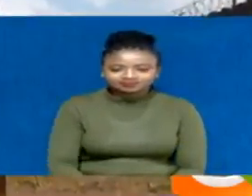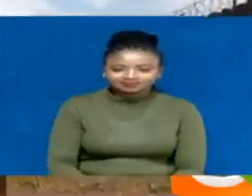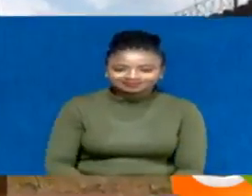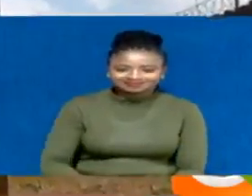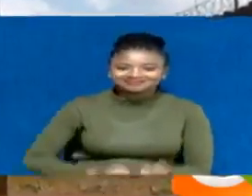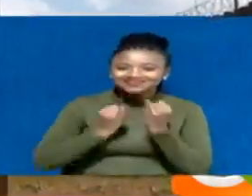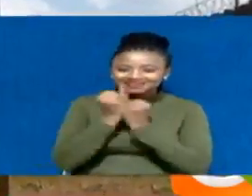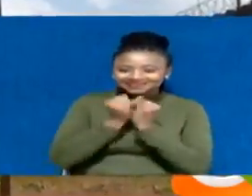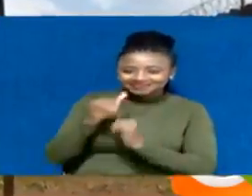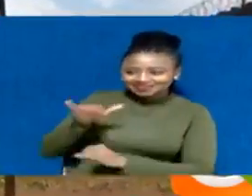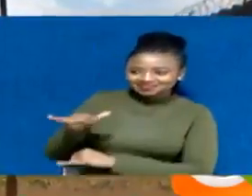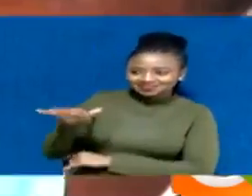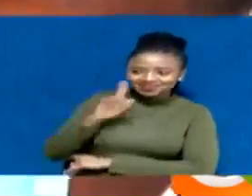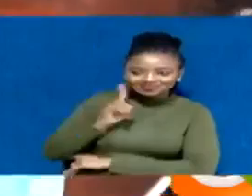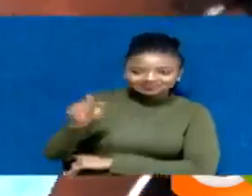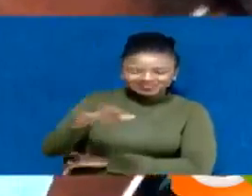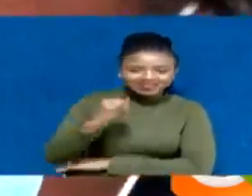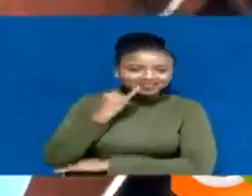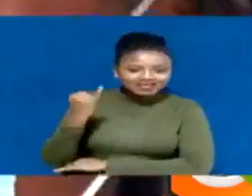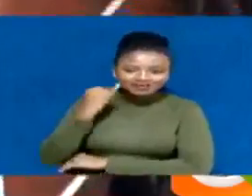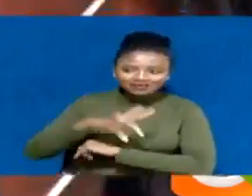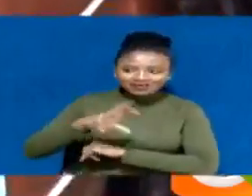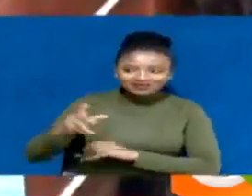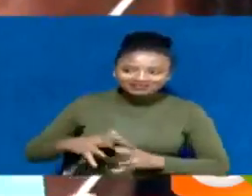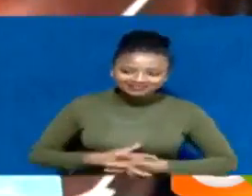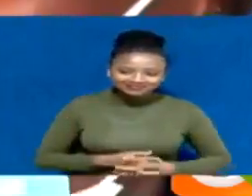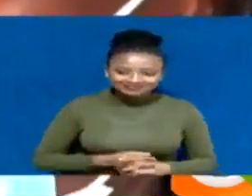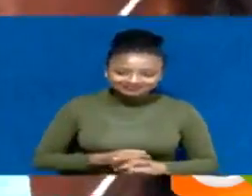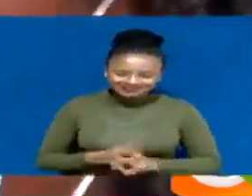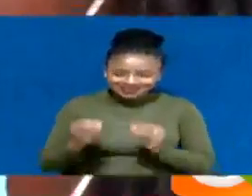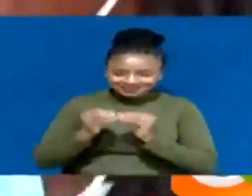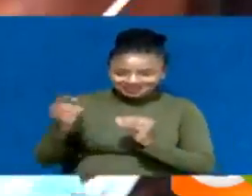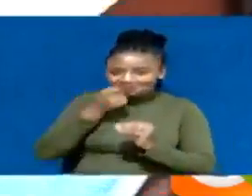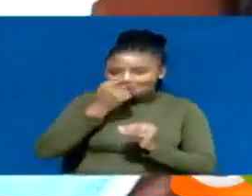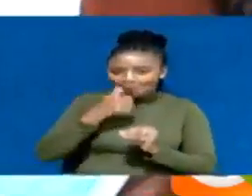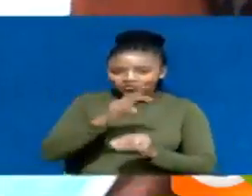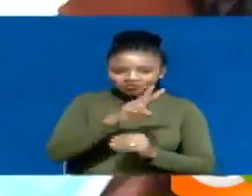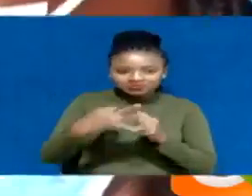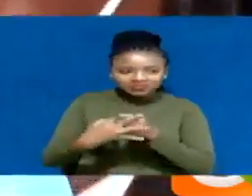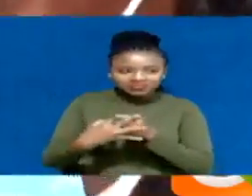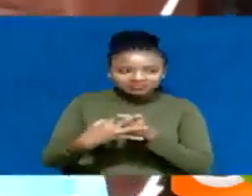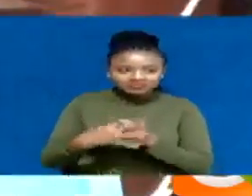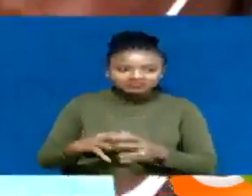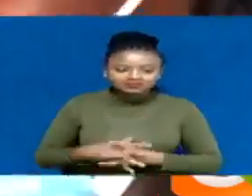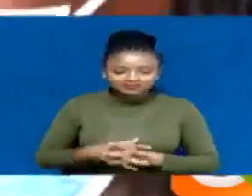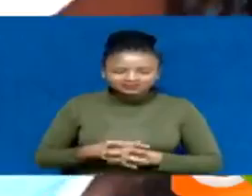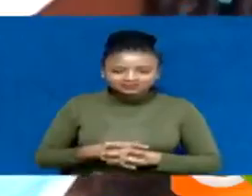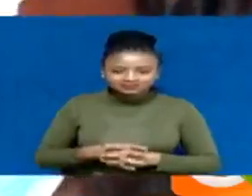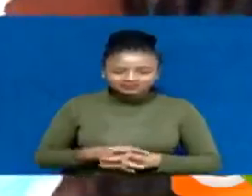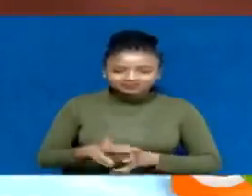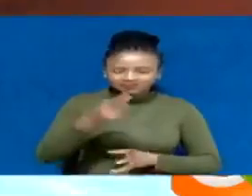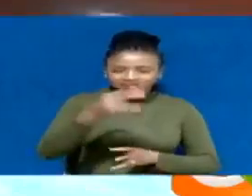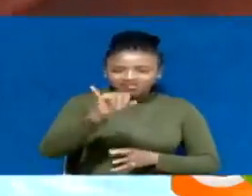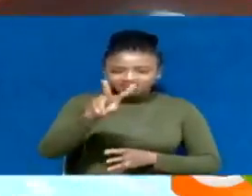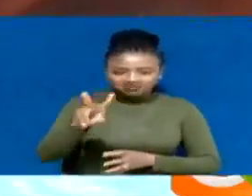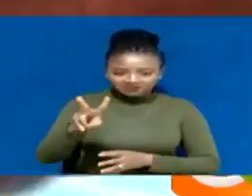Saturday morning in Kikope, Gilgil, we meet 28-year-old Beatrice Kabugi, a HIV and